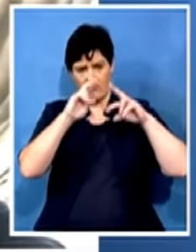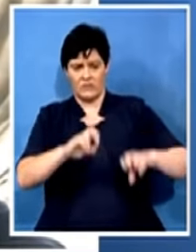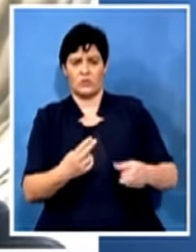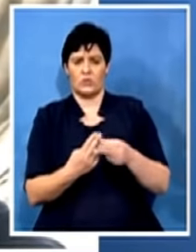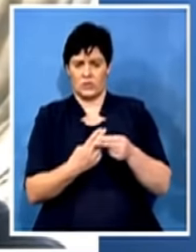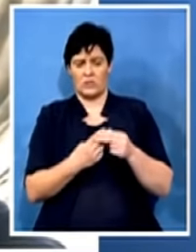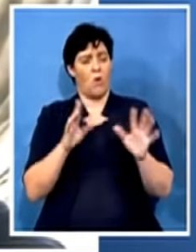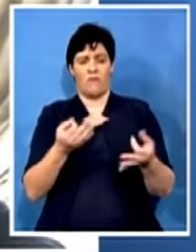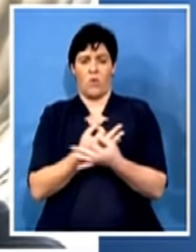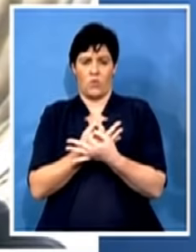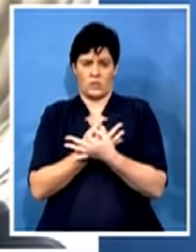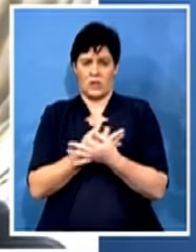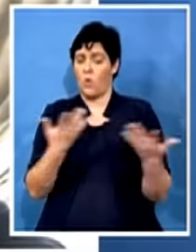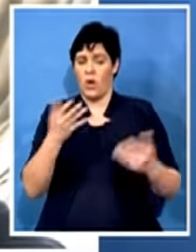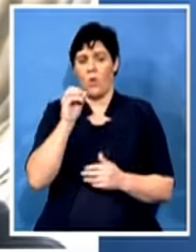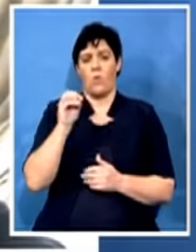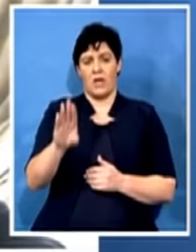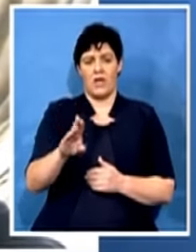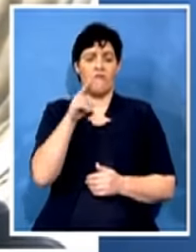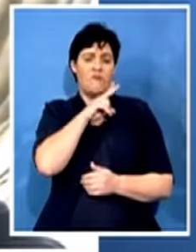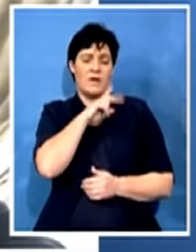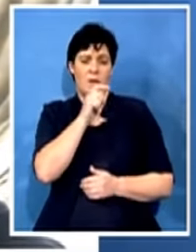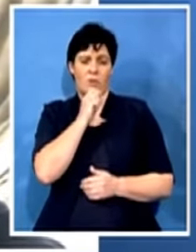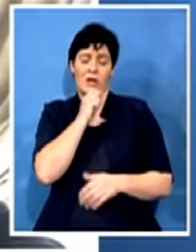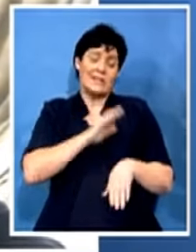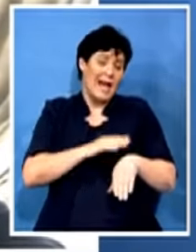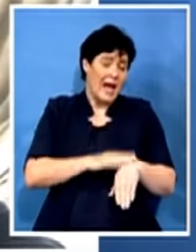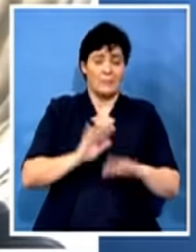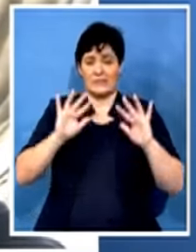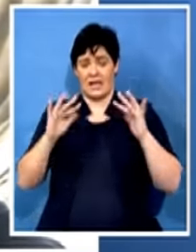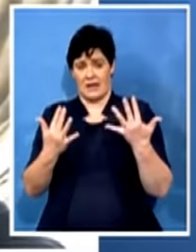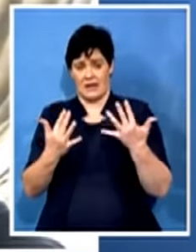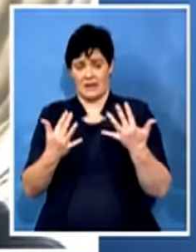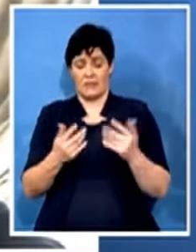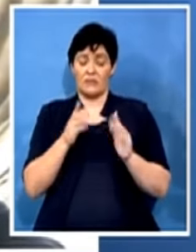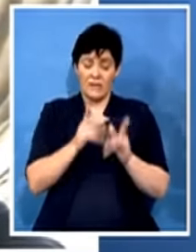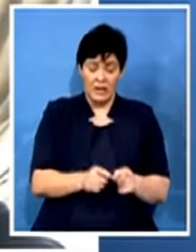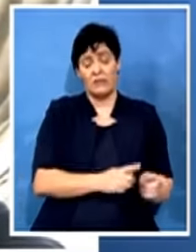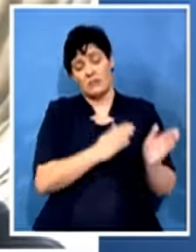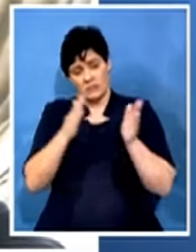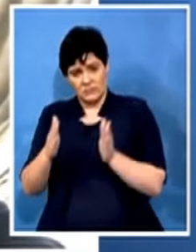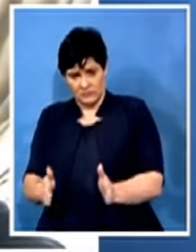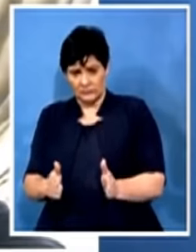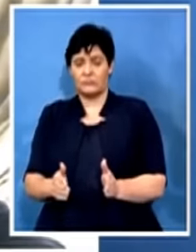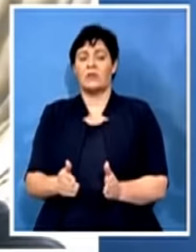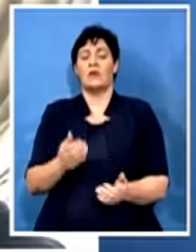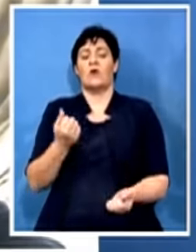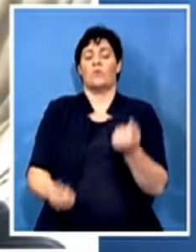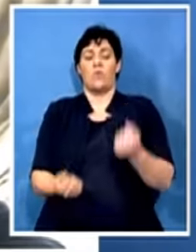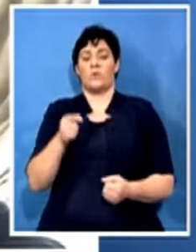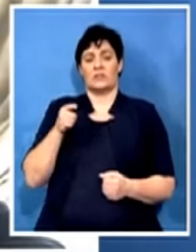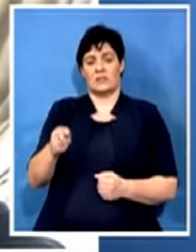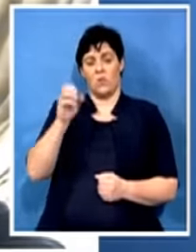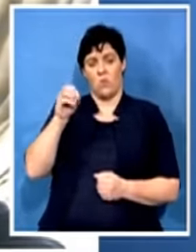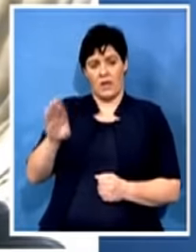on Friday morning at 10 o'clock. Then from there, he will proceed to the Bloemfontein Magistrate Court, where he will face those charges of fraud